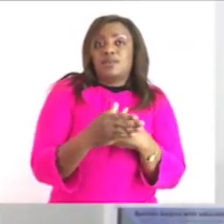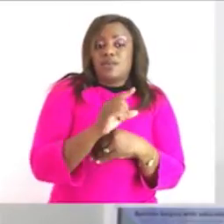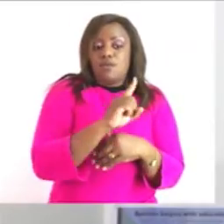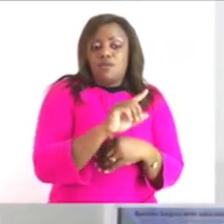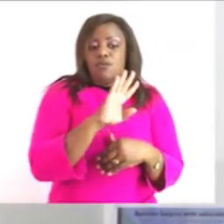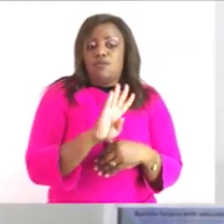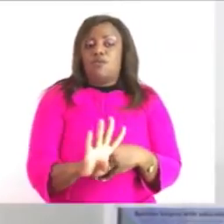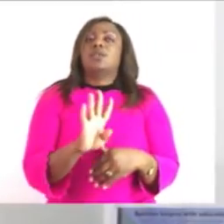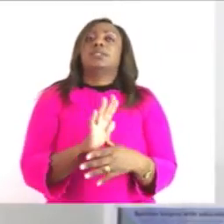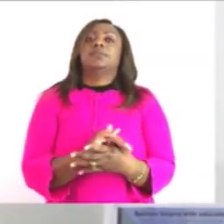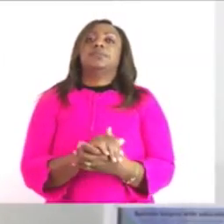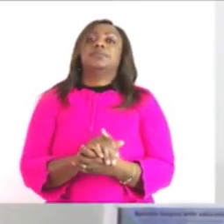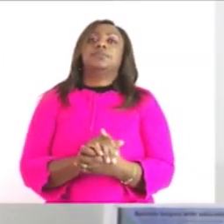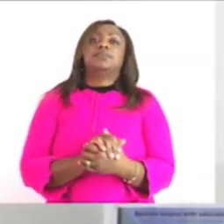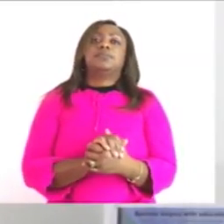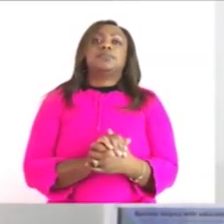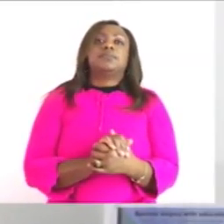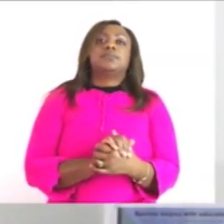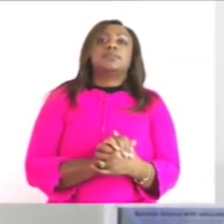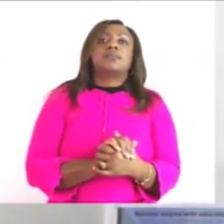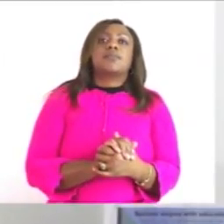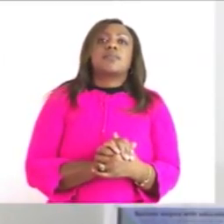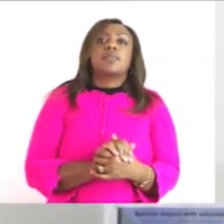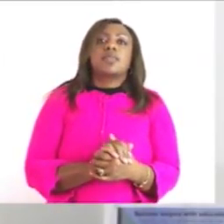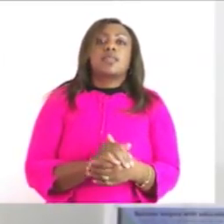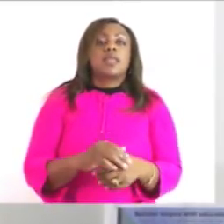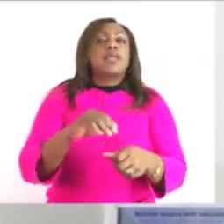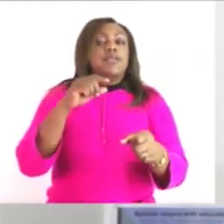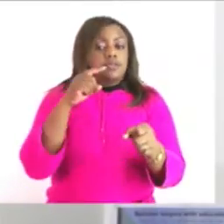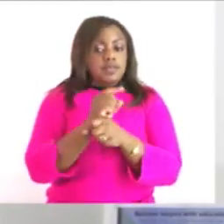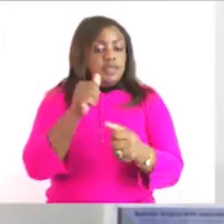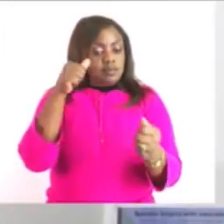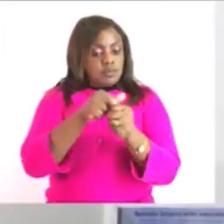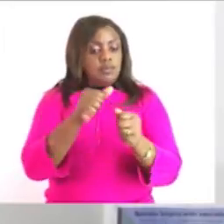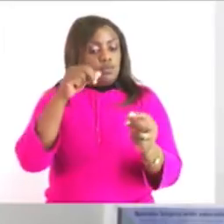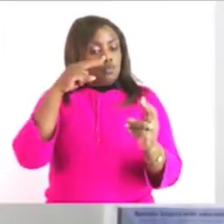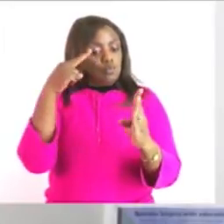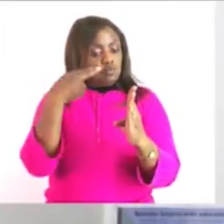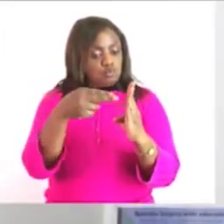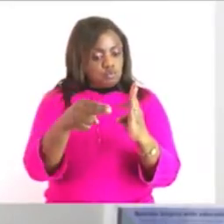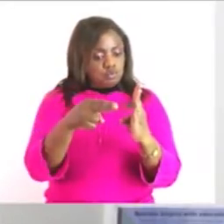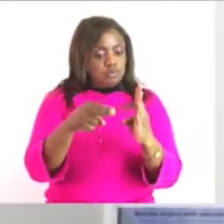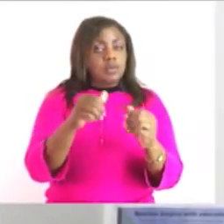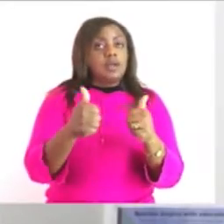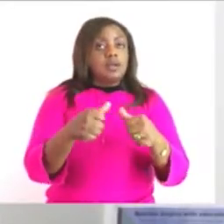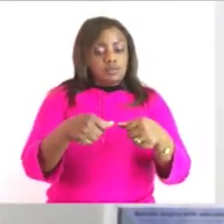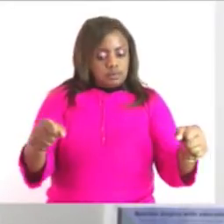that is length first you need to estimate you have to measure and then you have to evaluate